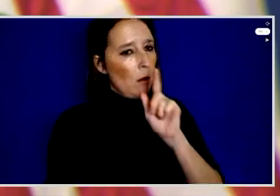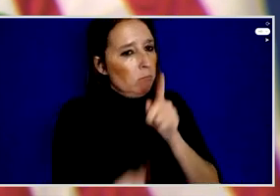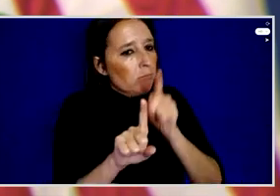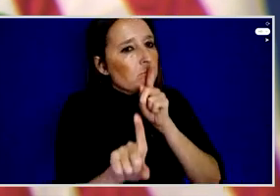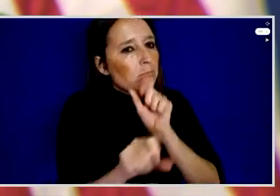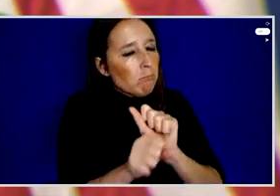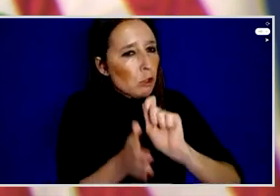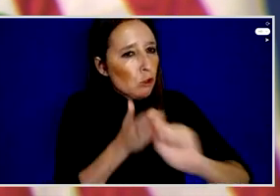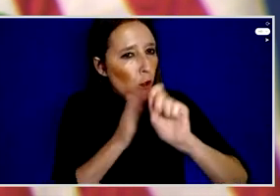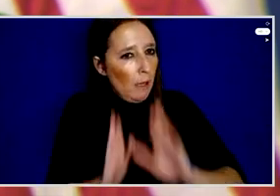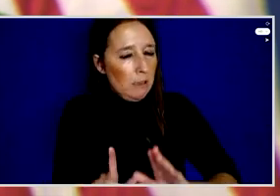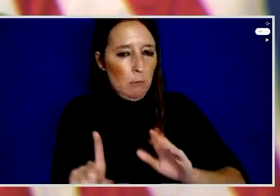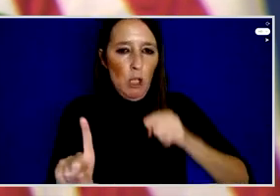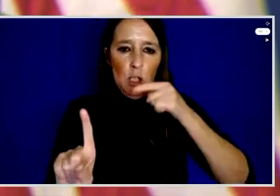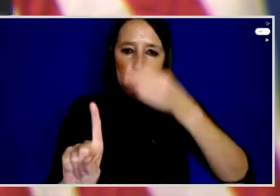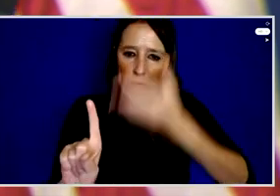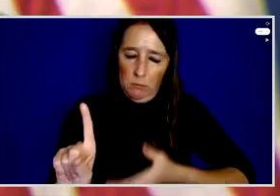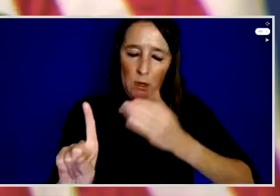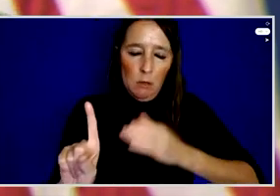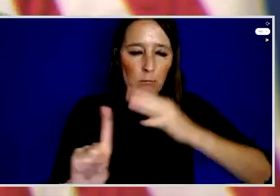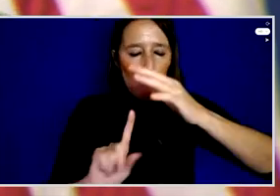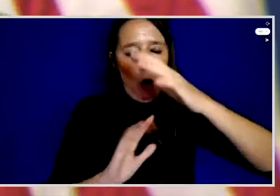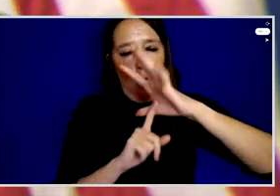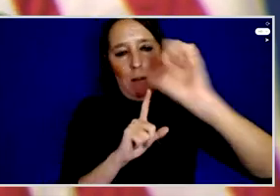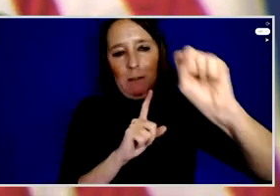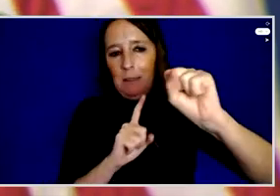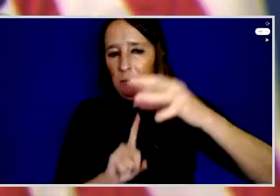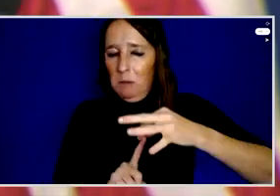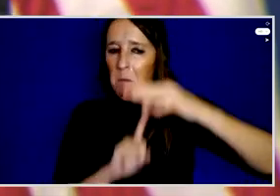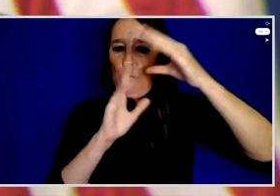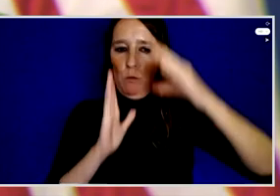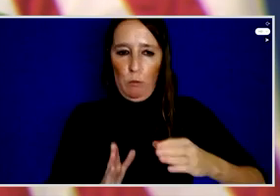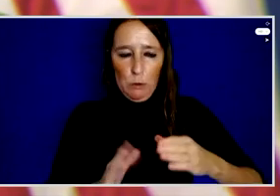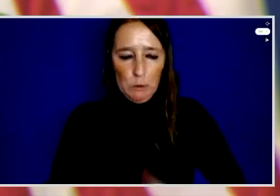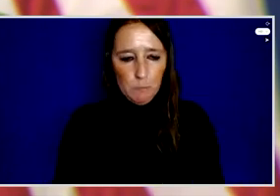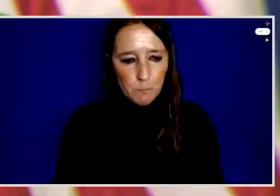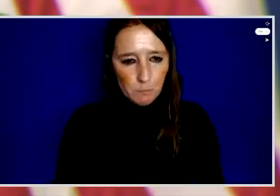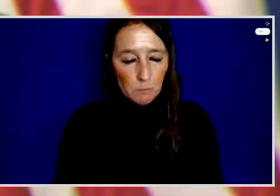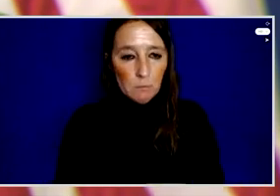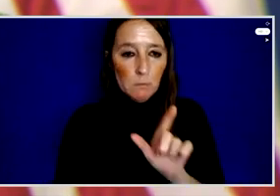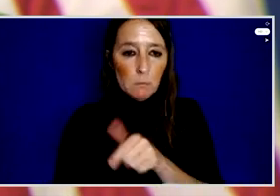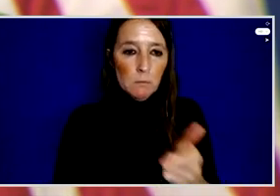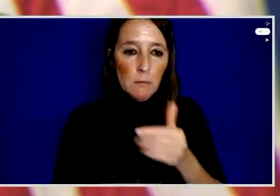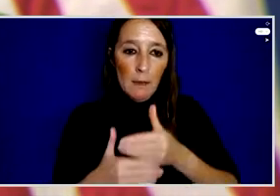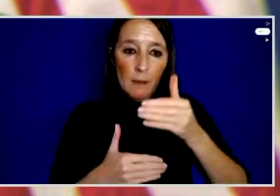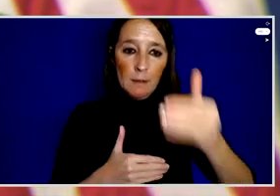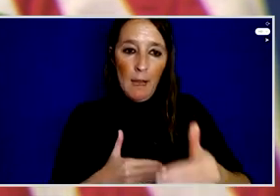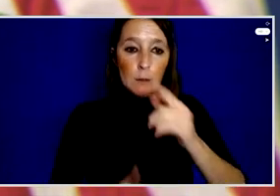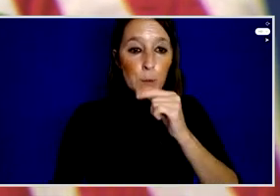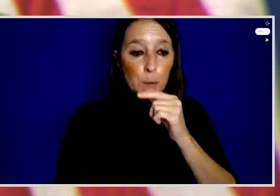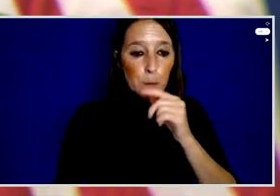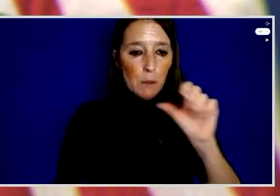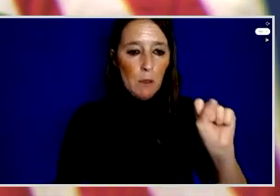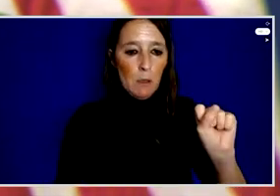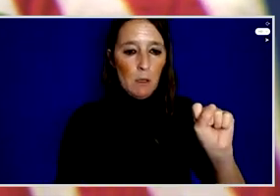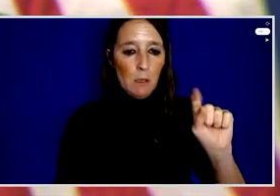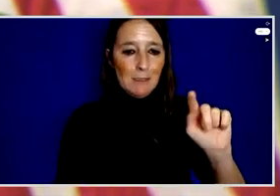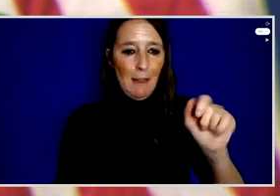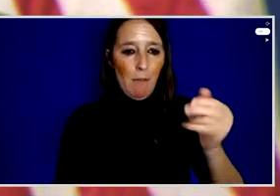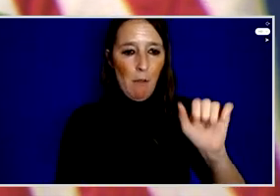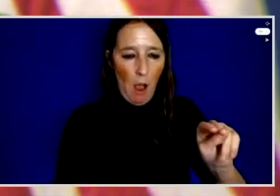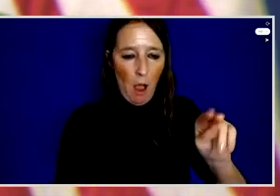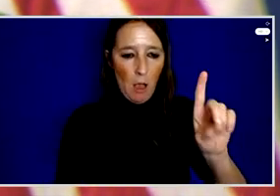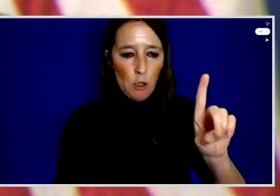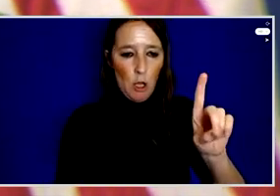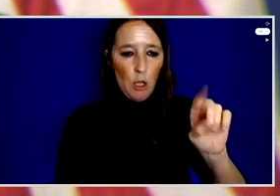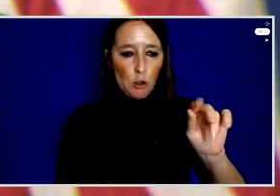inspiring exception. Next, are pleased to welcome Stefan Dojcinović, who,